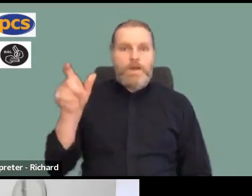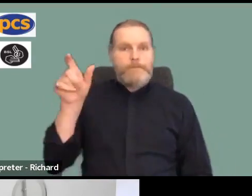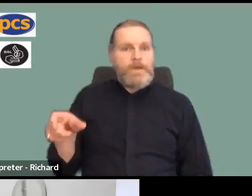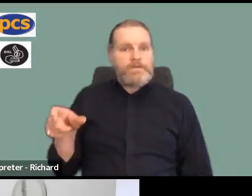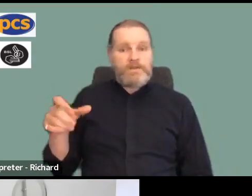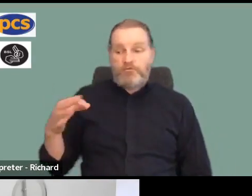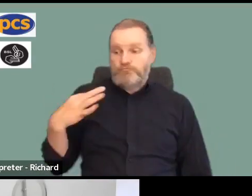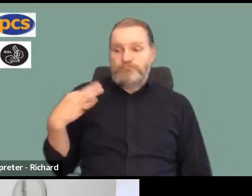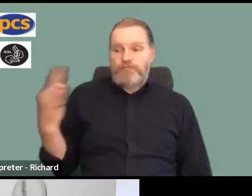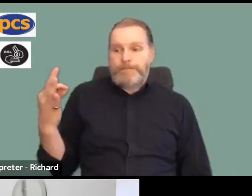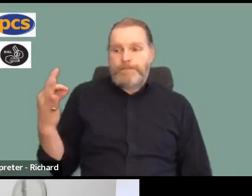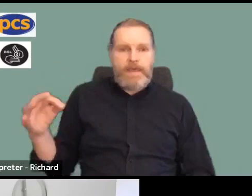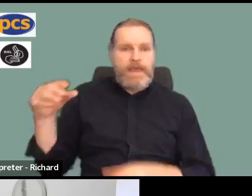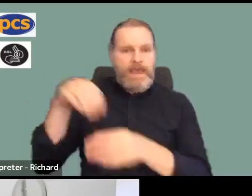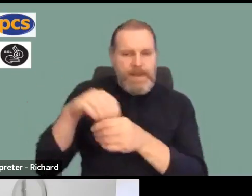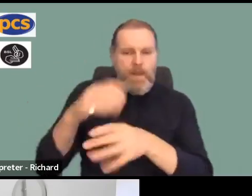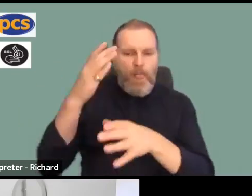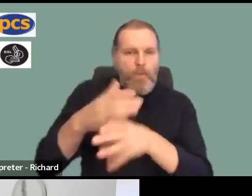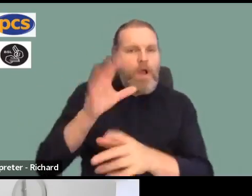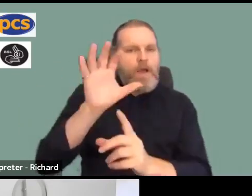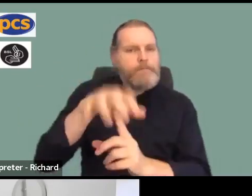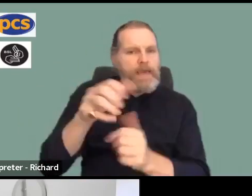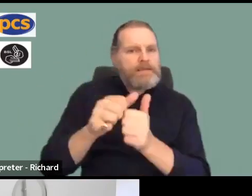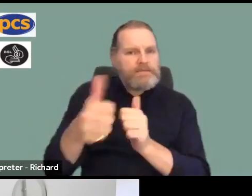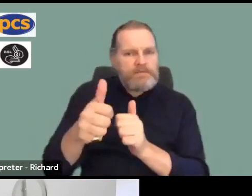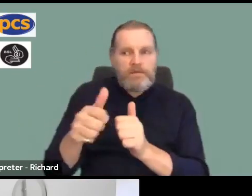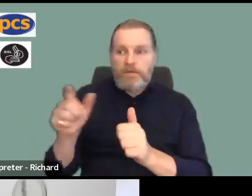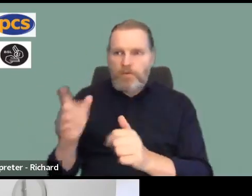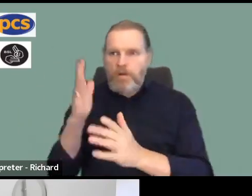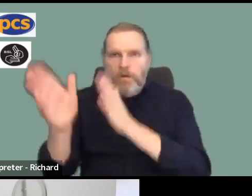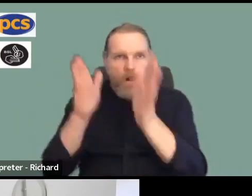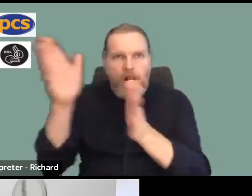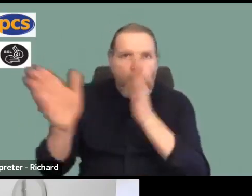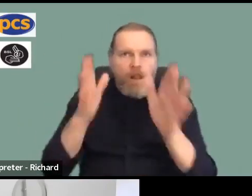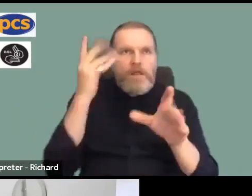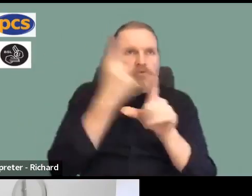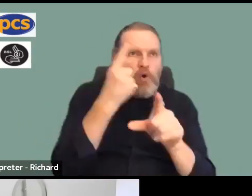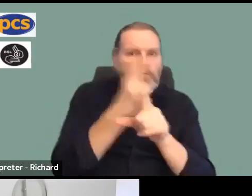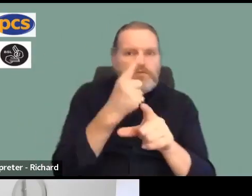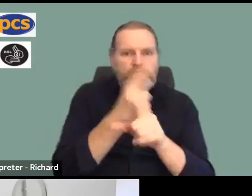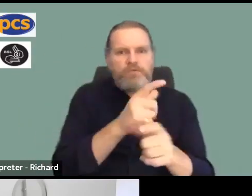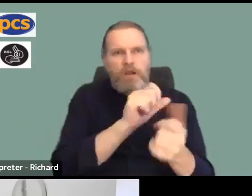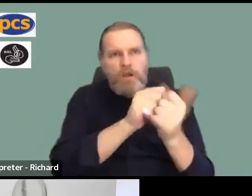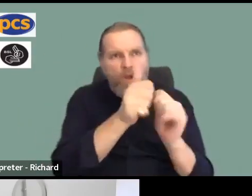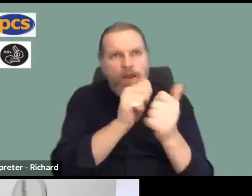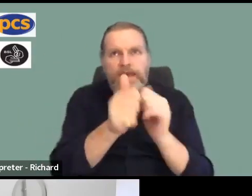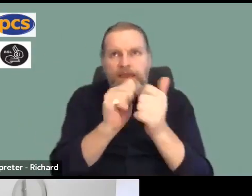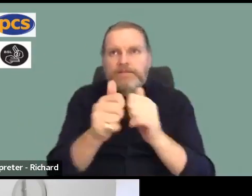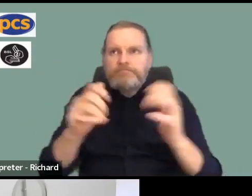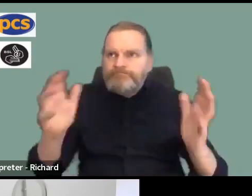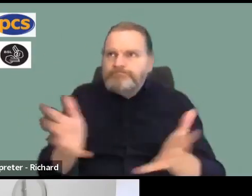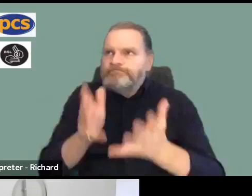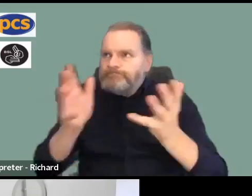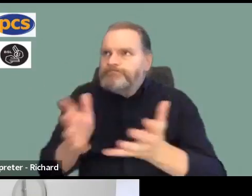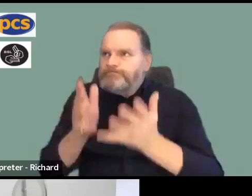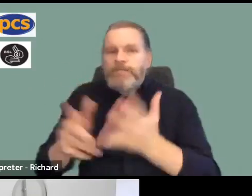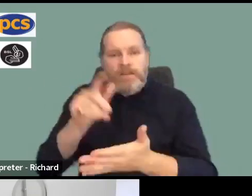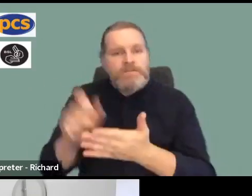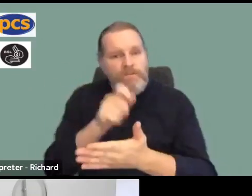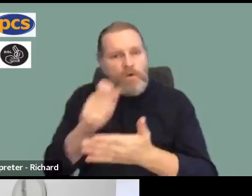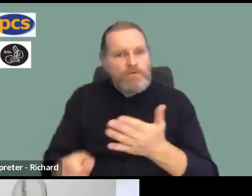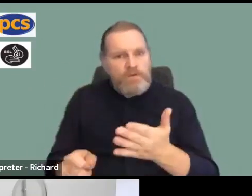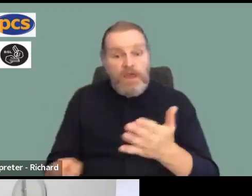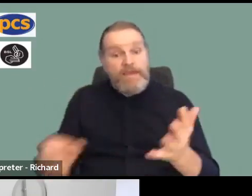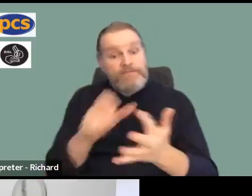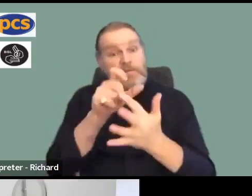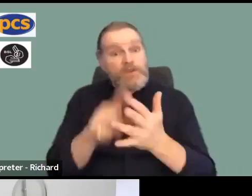whether you're a rep or not, being prepared to talk to colleagues, urge them to vote, urge them to join in. And just to remember that if we do do that and we get